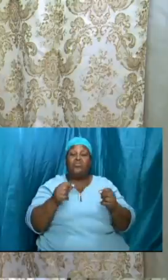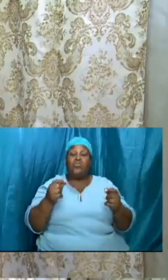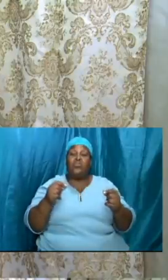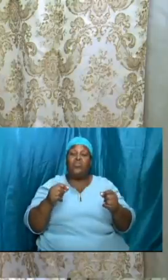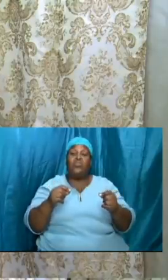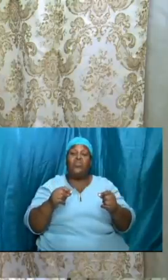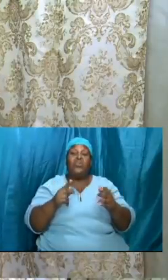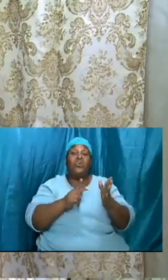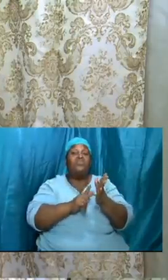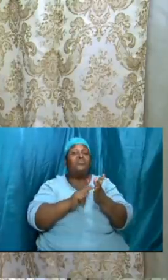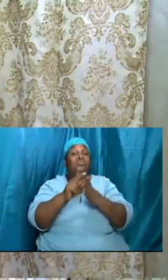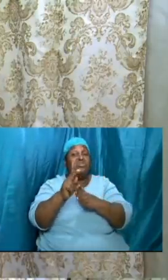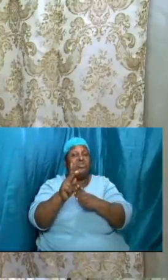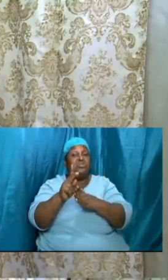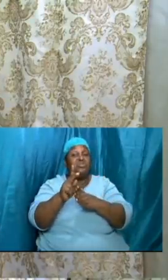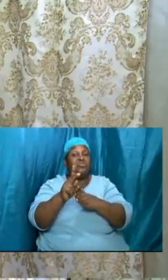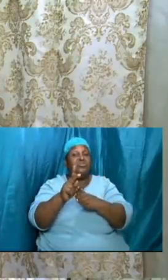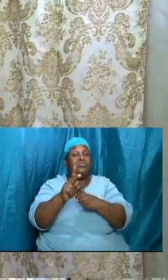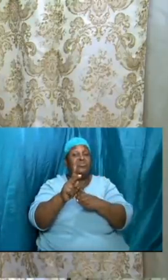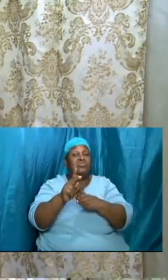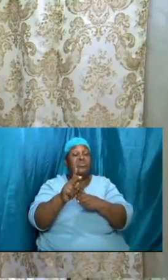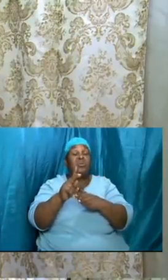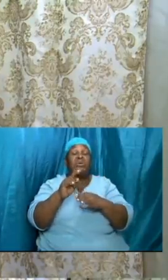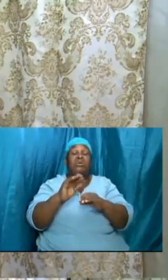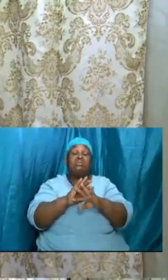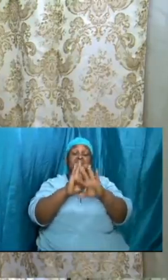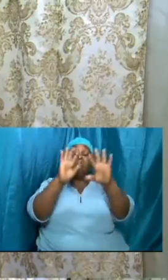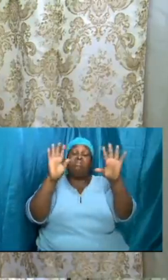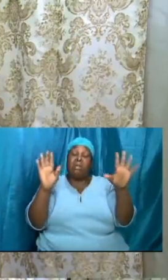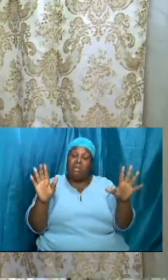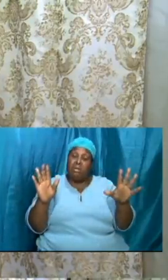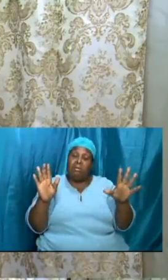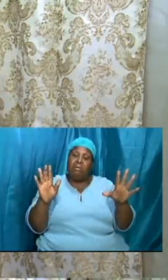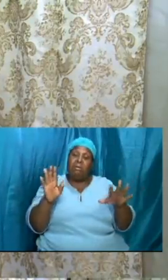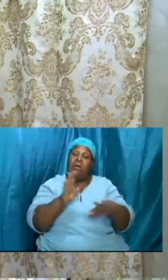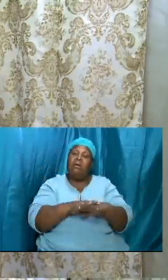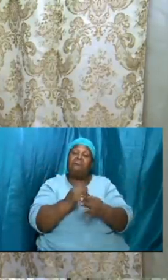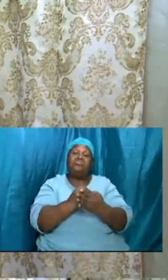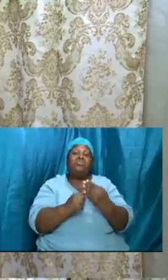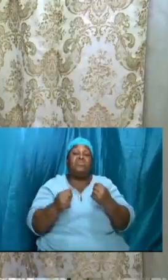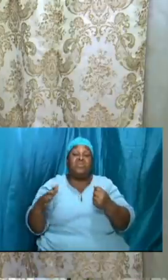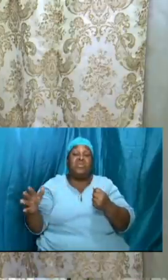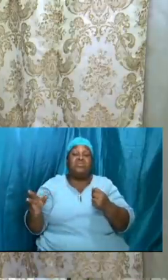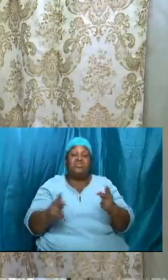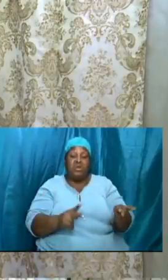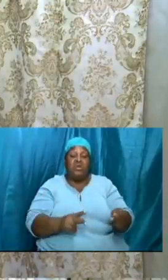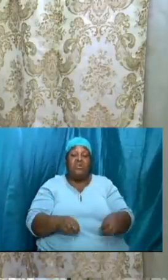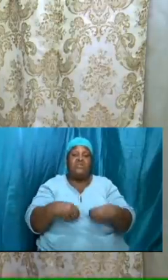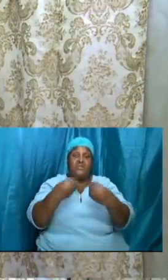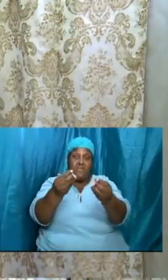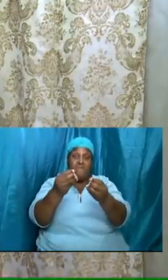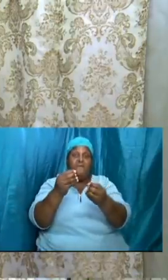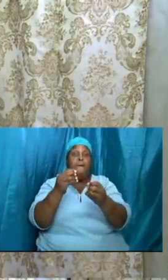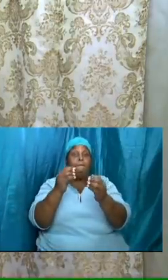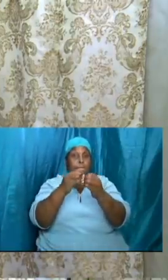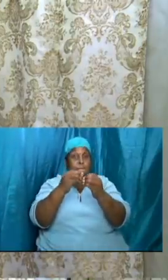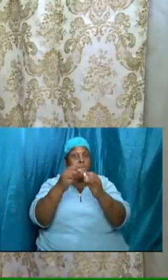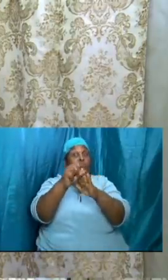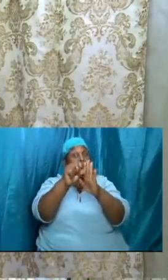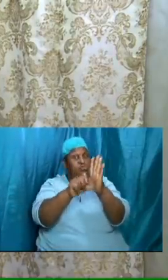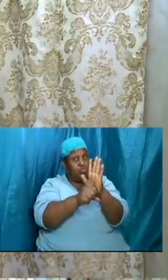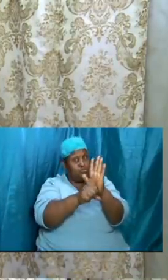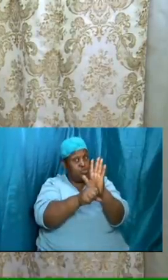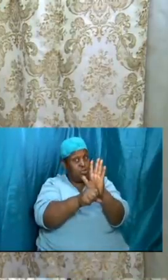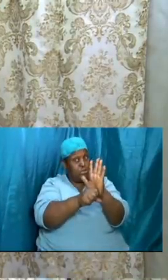we were unclear on some things we are going to put a few more scriptures to you we are going to uh